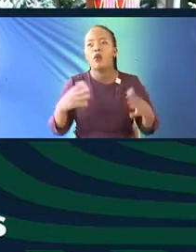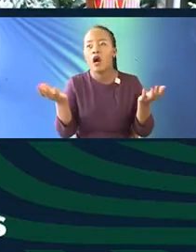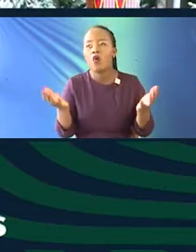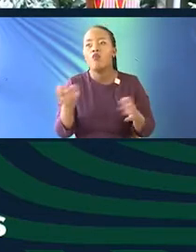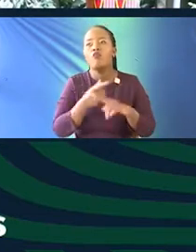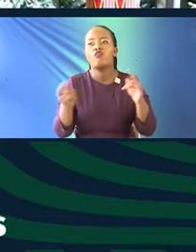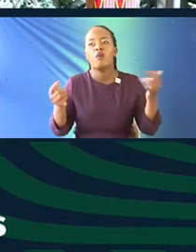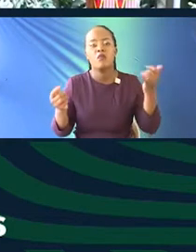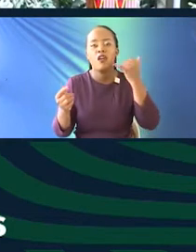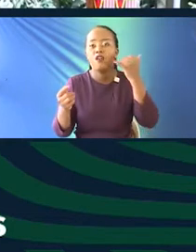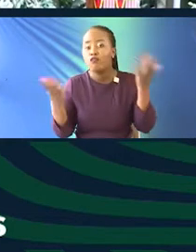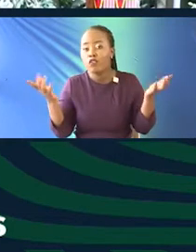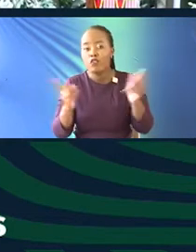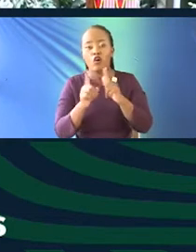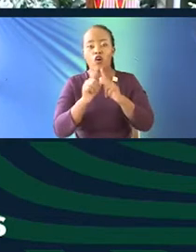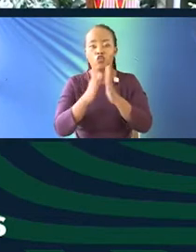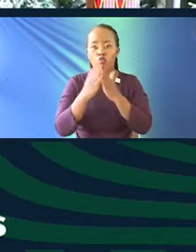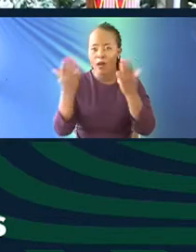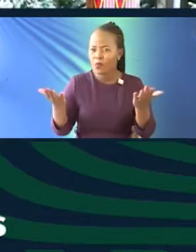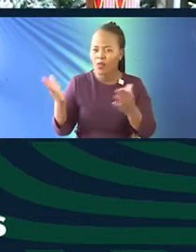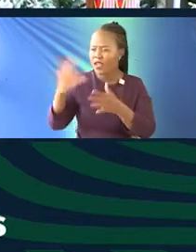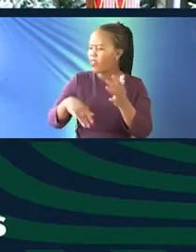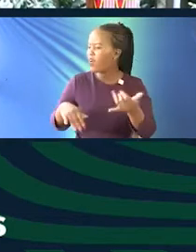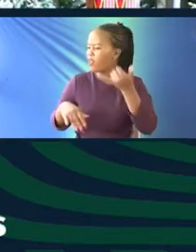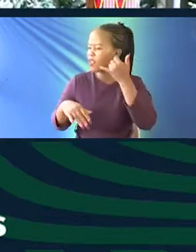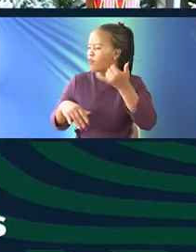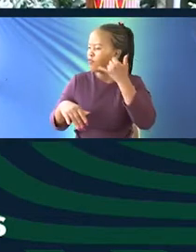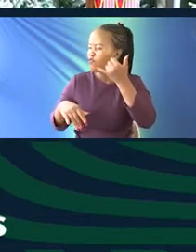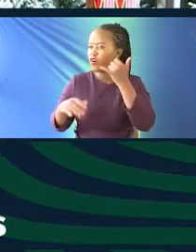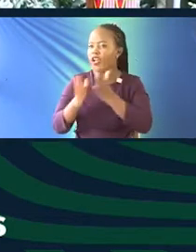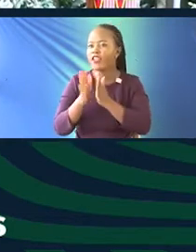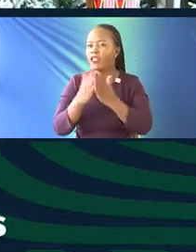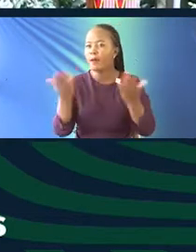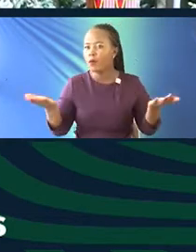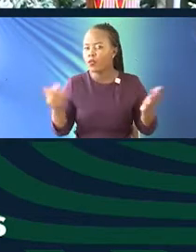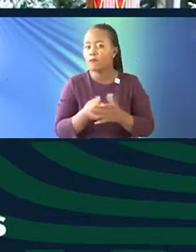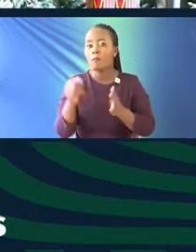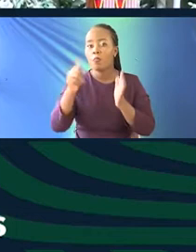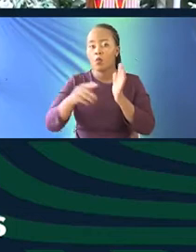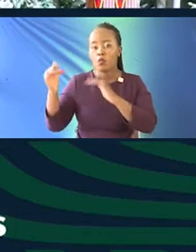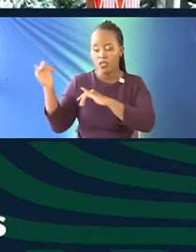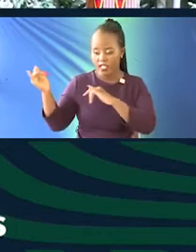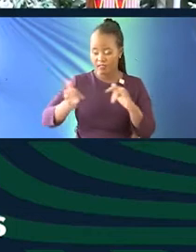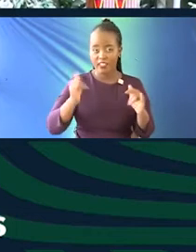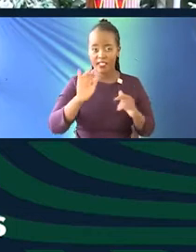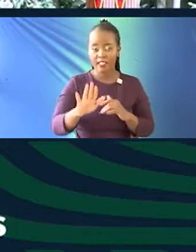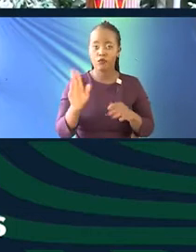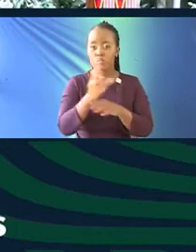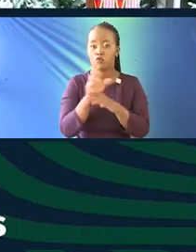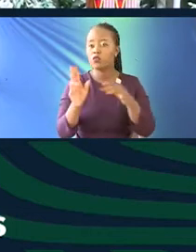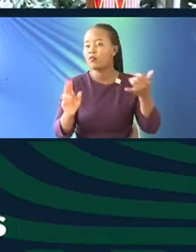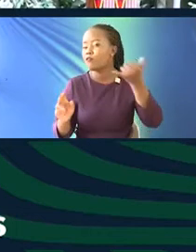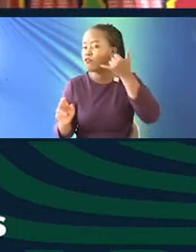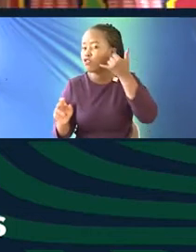into the book on the phone, rather than the phone as the book itself? We're inviting them for that Missing Bits project to use the phone,